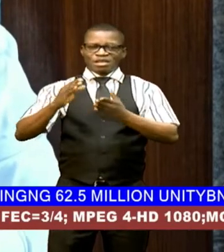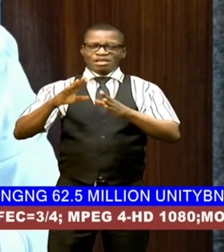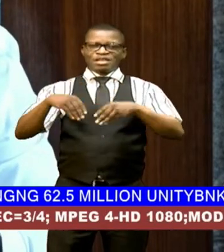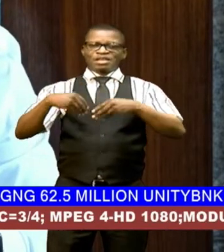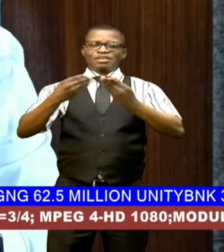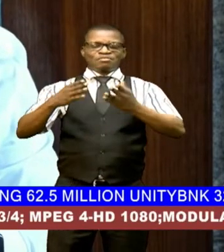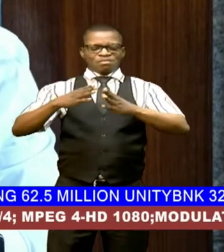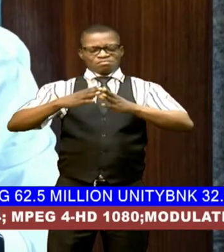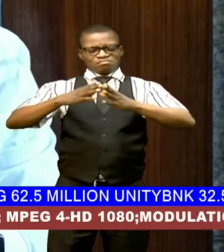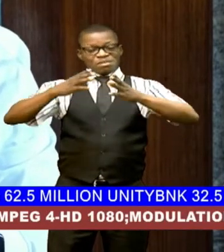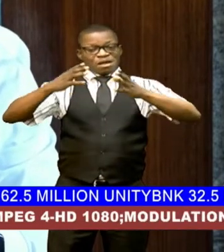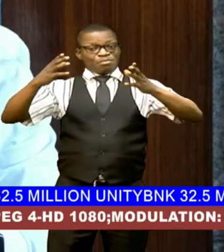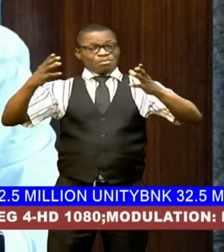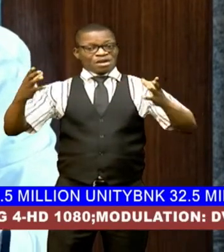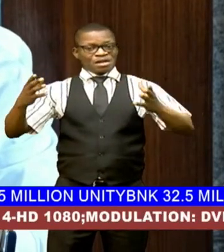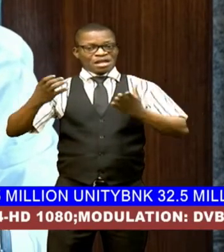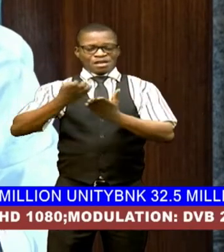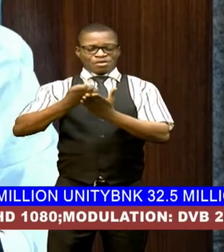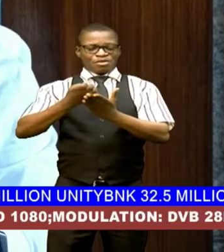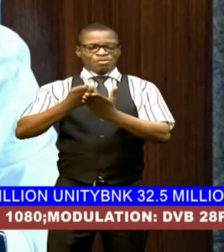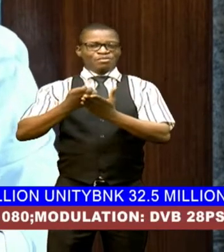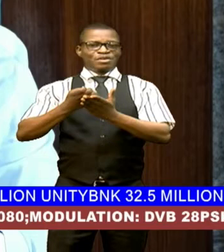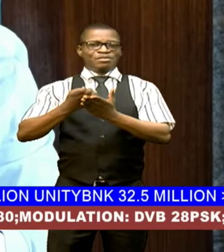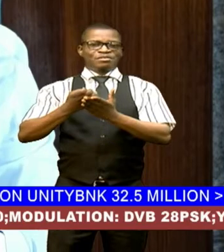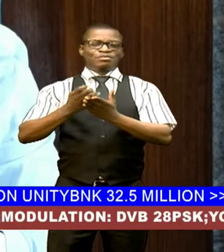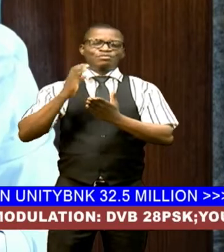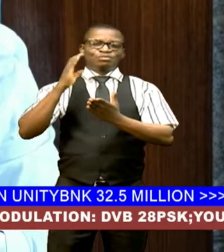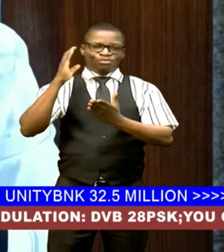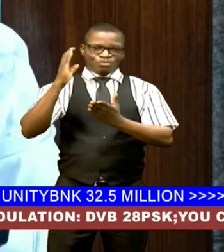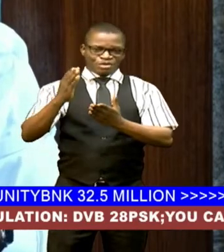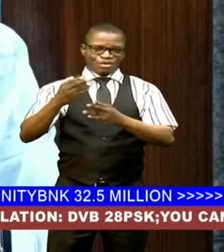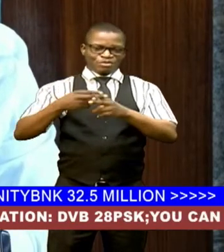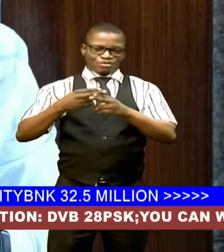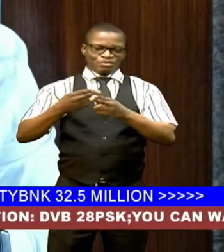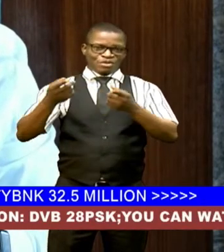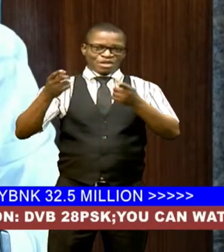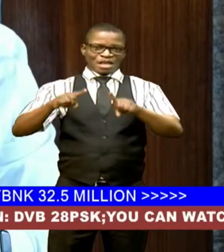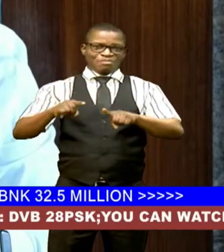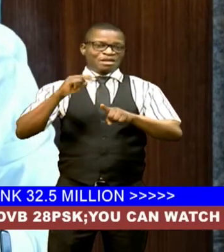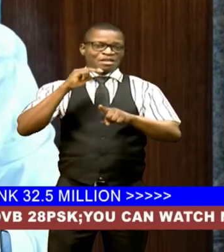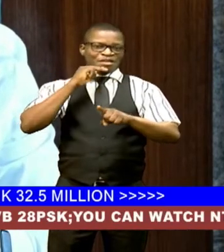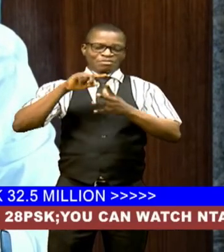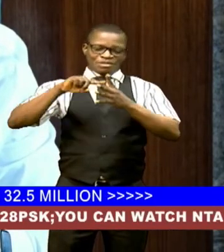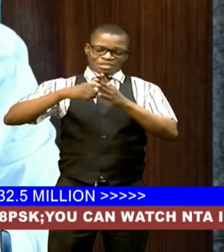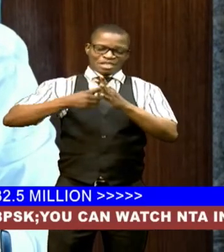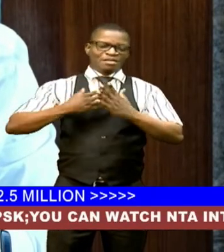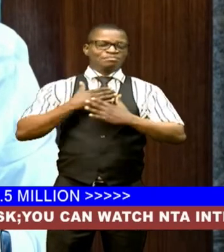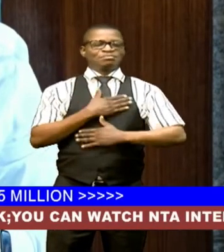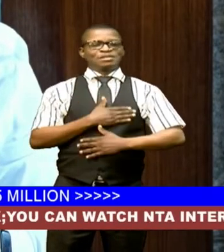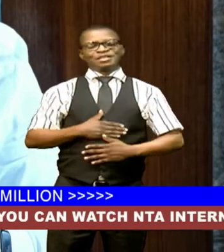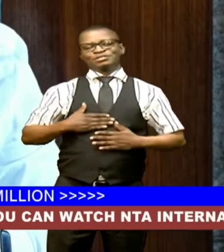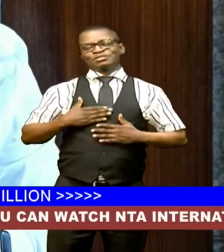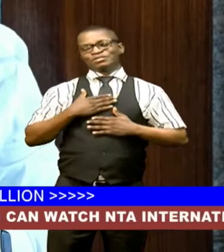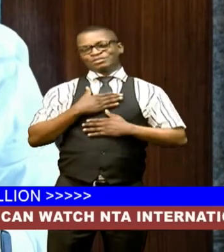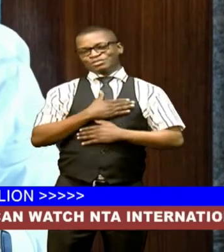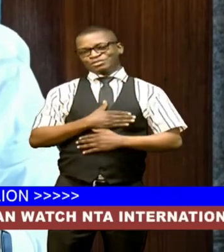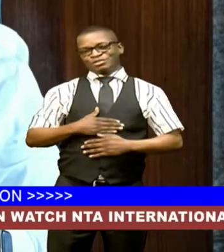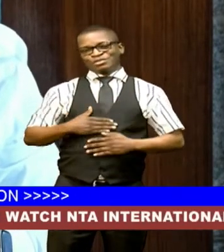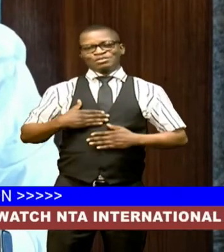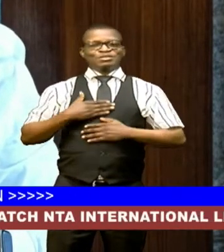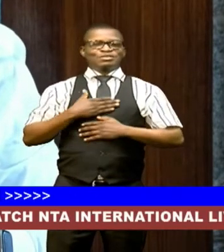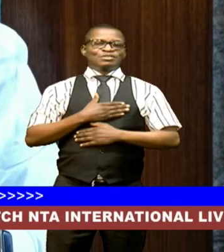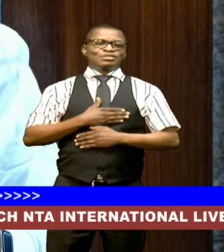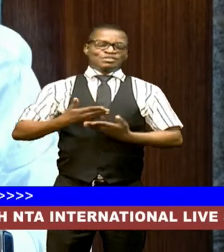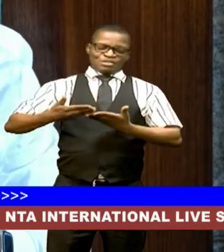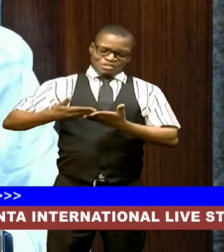economy will soon be over and nigeria will begin to enjoy the product of the